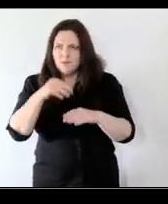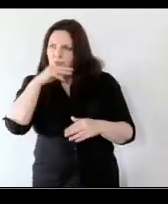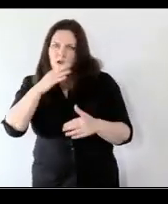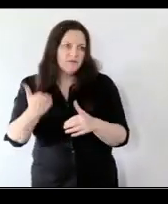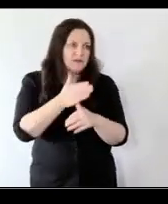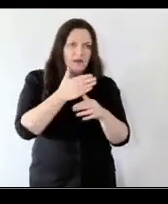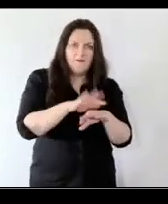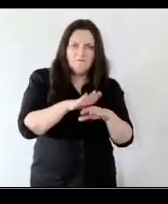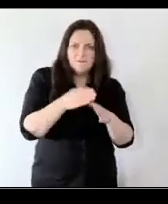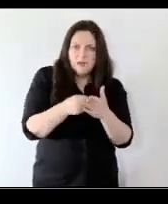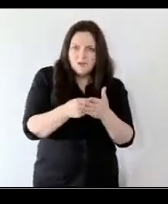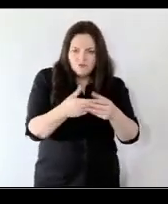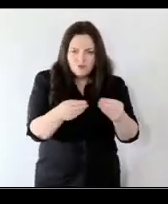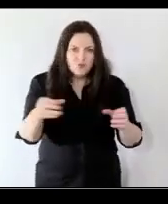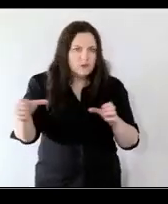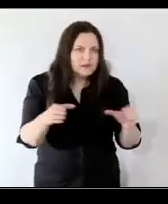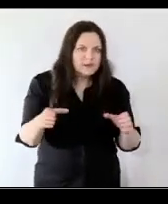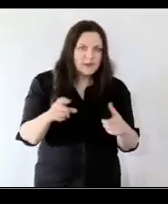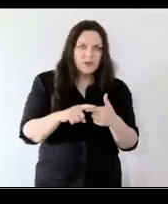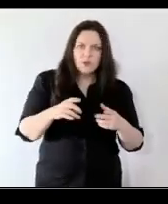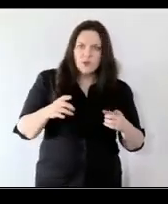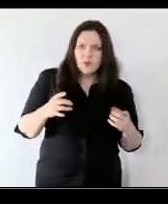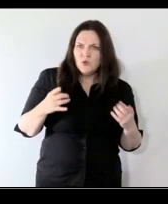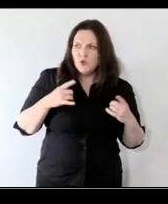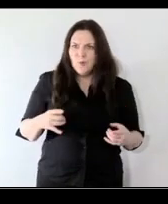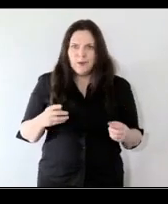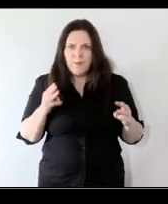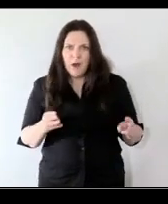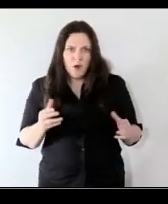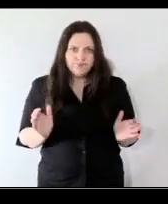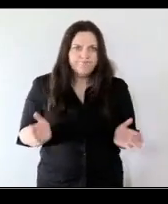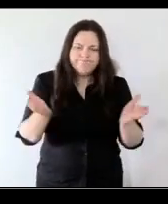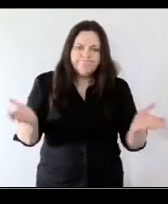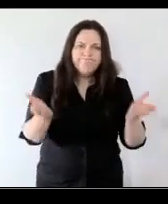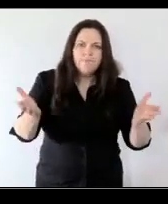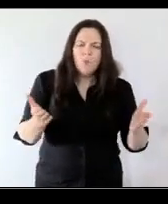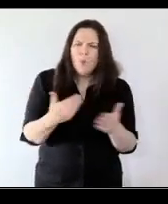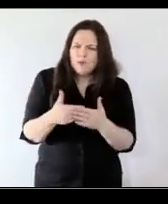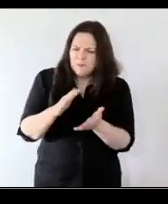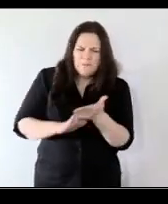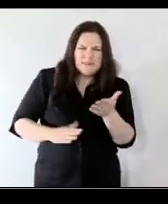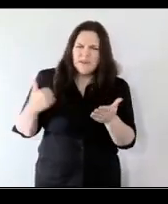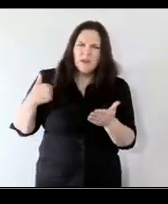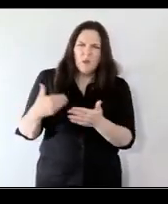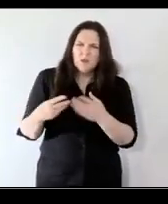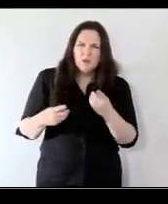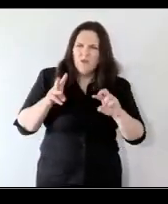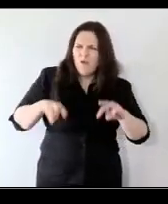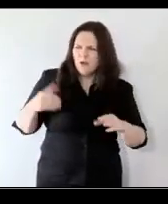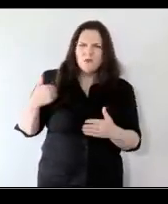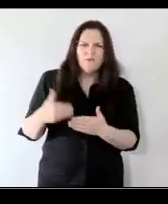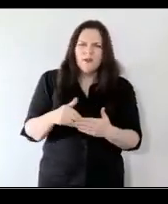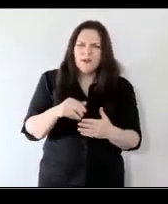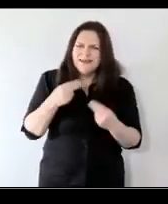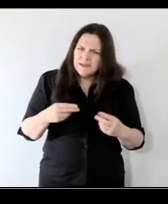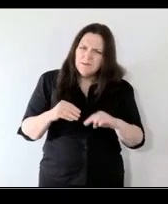our financial resources our human power like what has been missing up until now like what have we done wrong what do we need to do